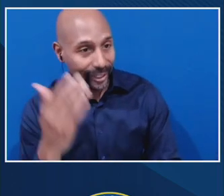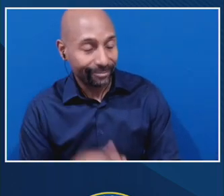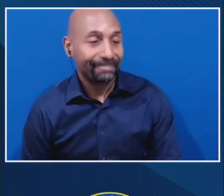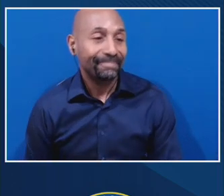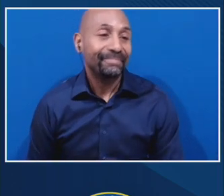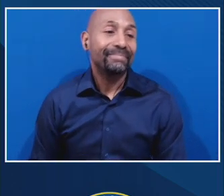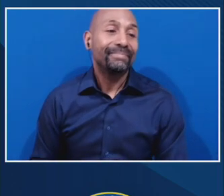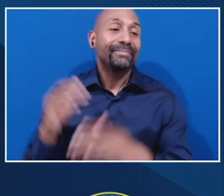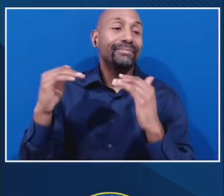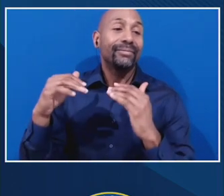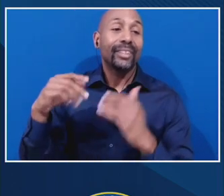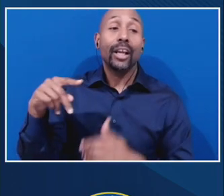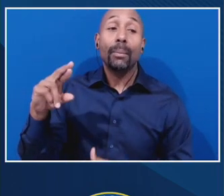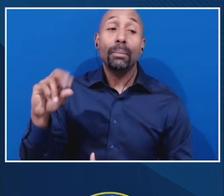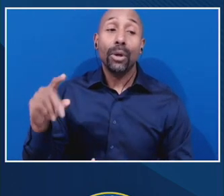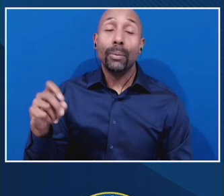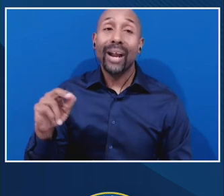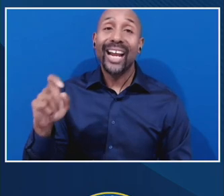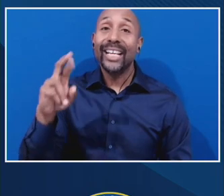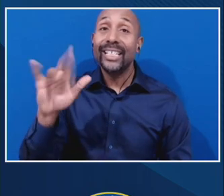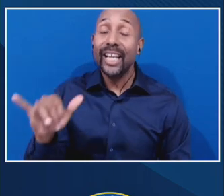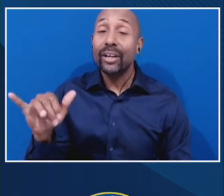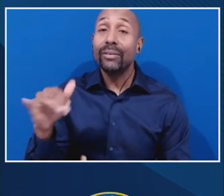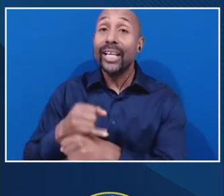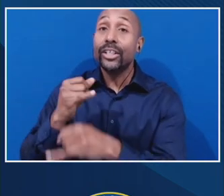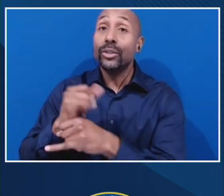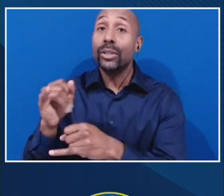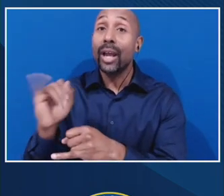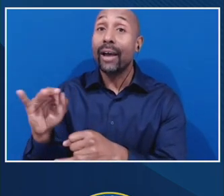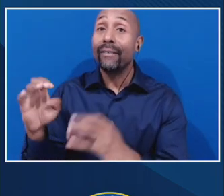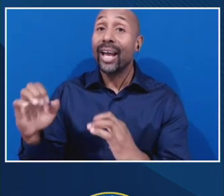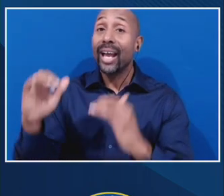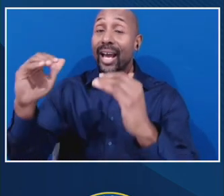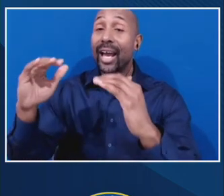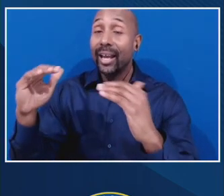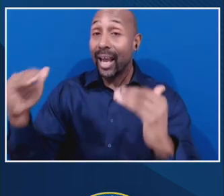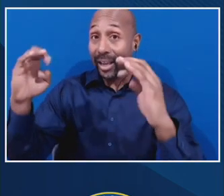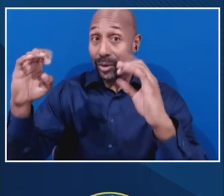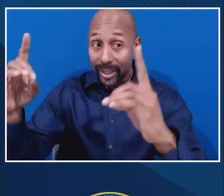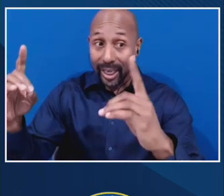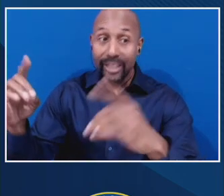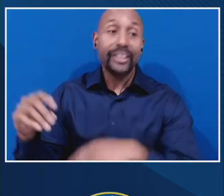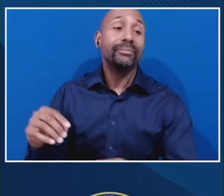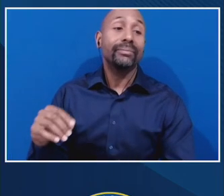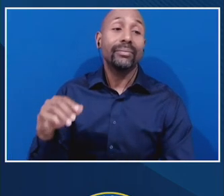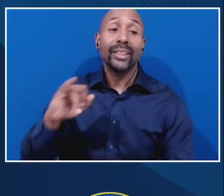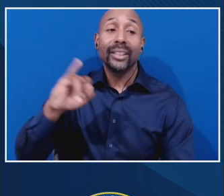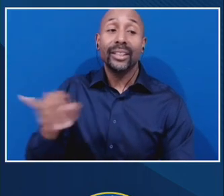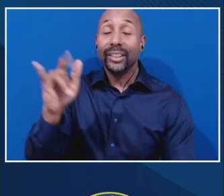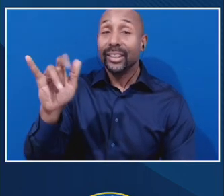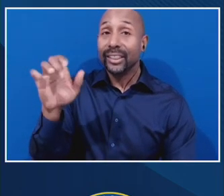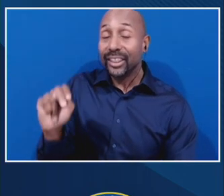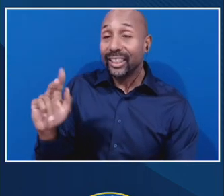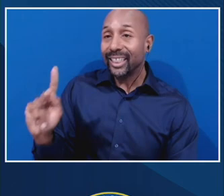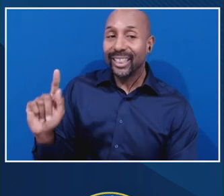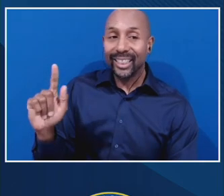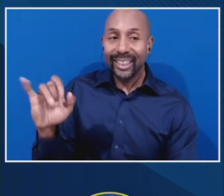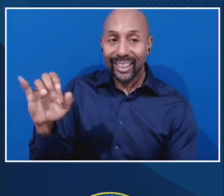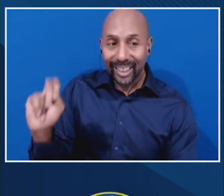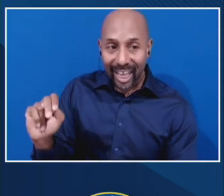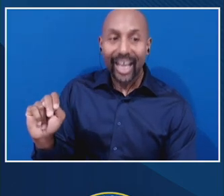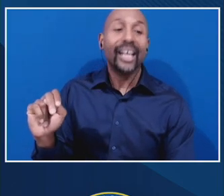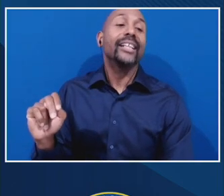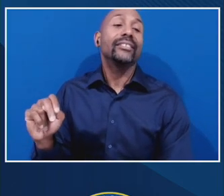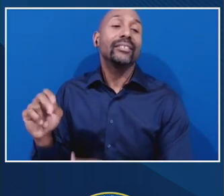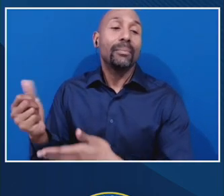Proprietary institutions of higher education is next. Our primary there is Jillian Klein. Jillian? Good morning. Good morning. And